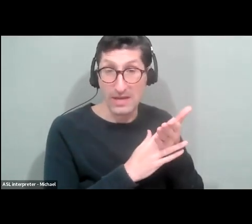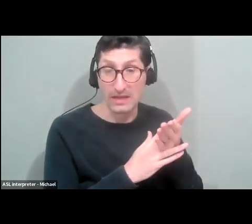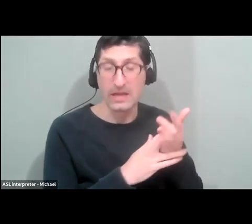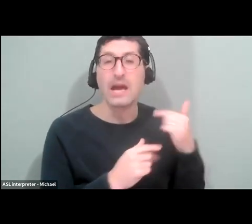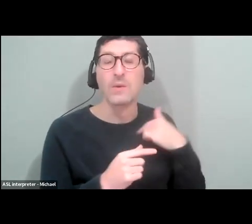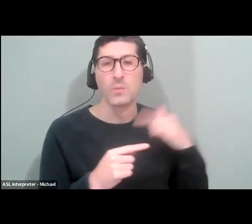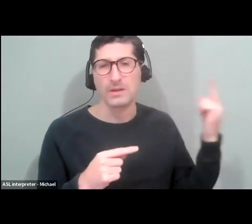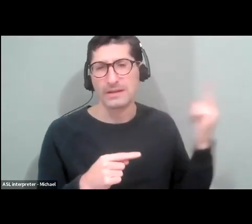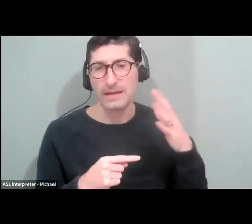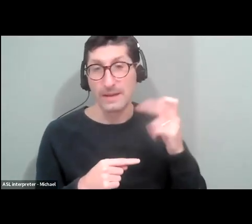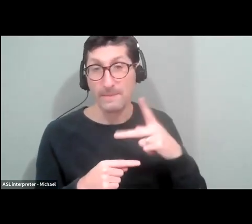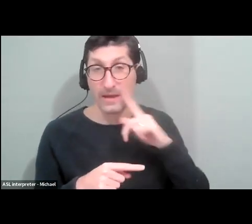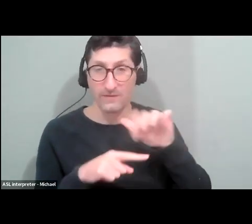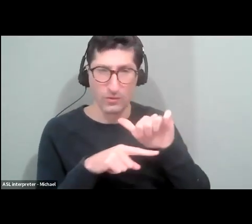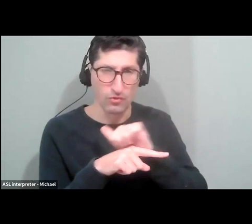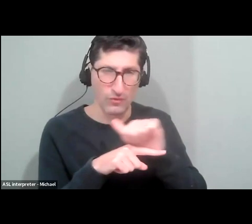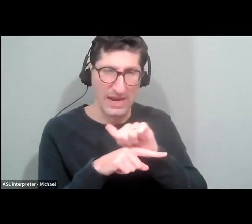training portion. Okay.